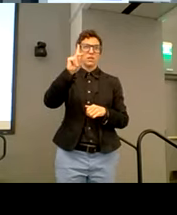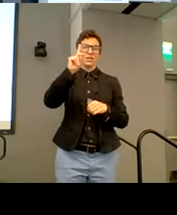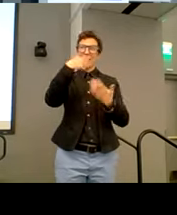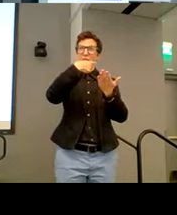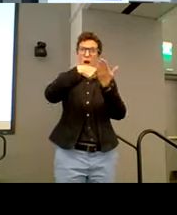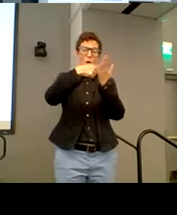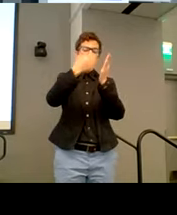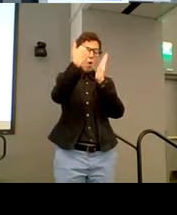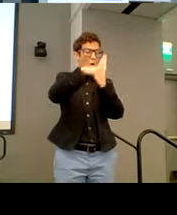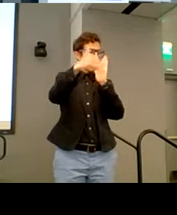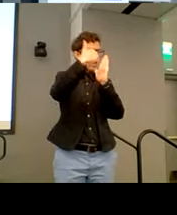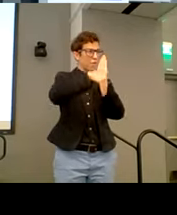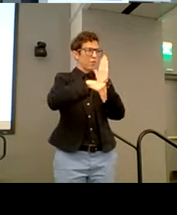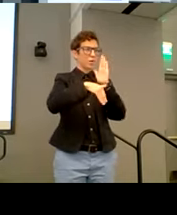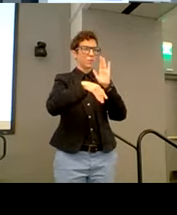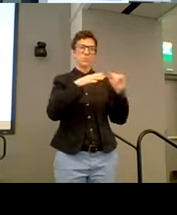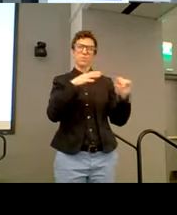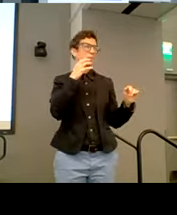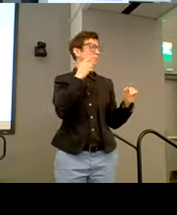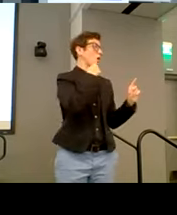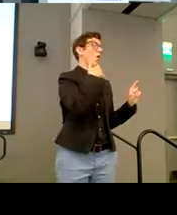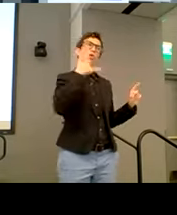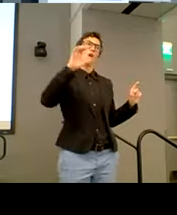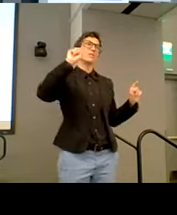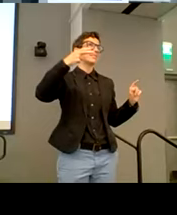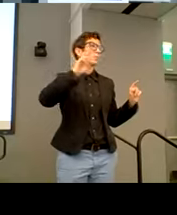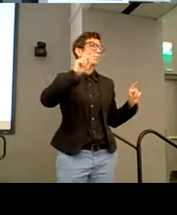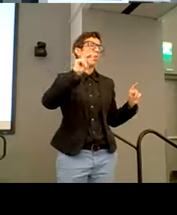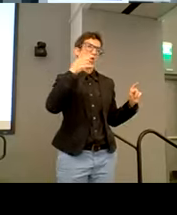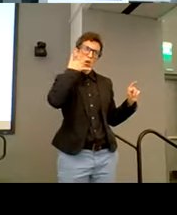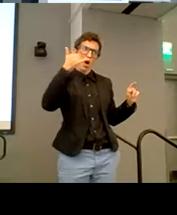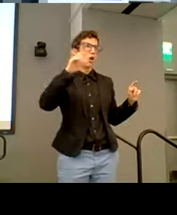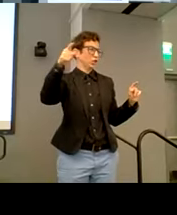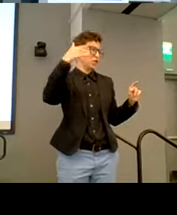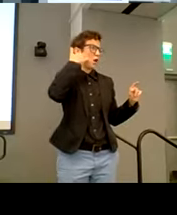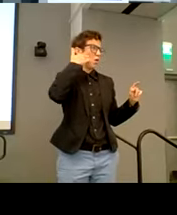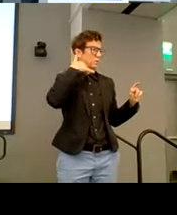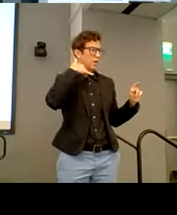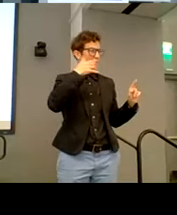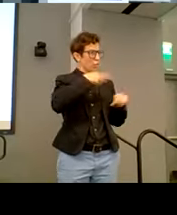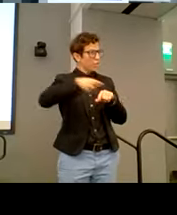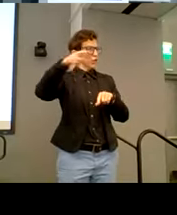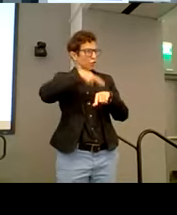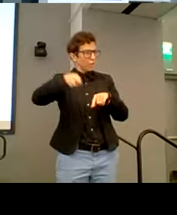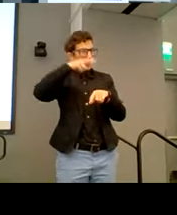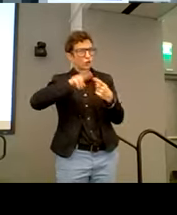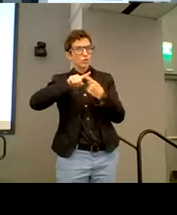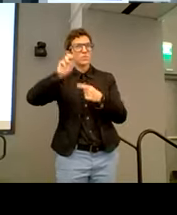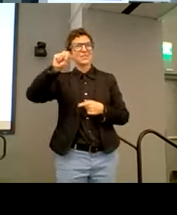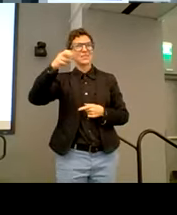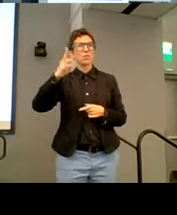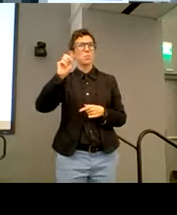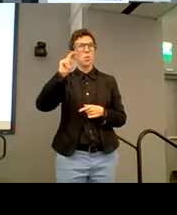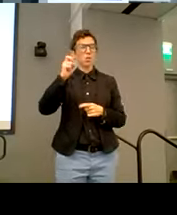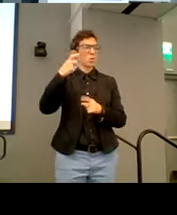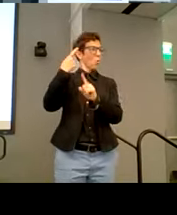over, I would hear call Sarah born. It's Sarah born, Sarah born knows. And one person